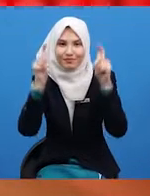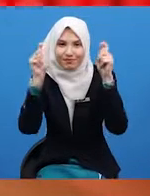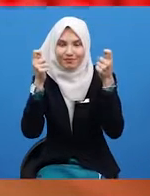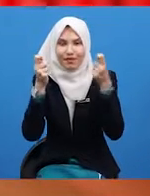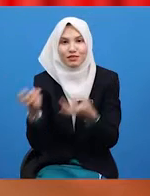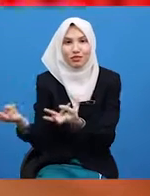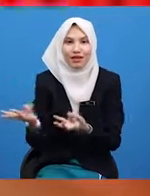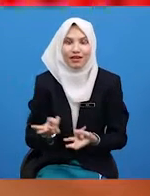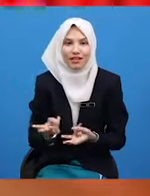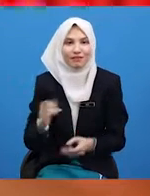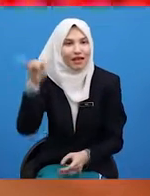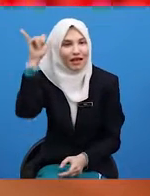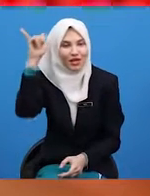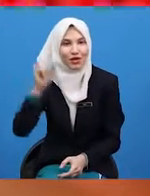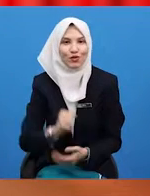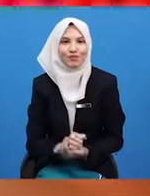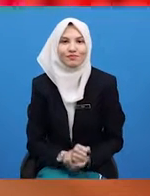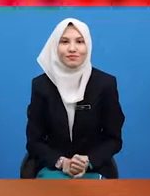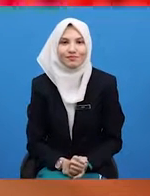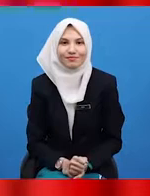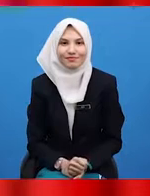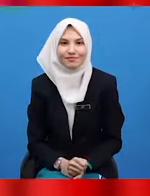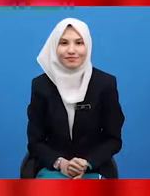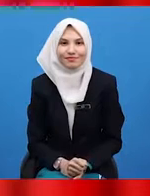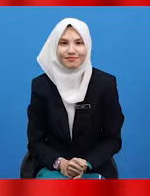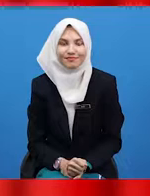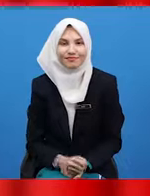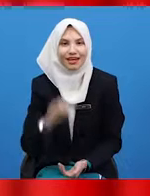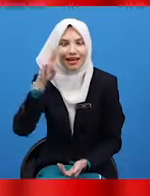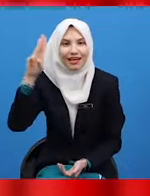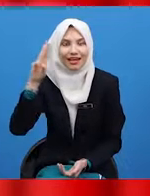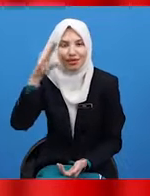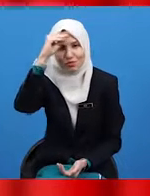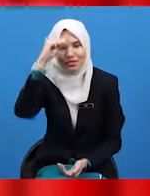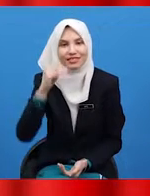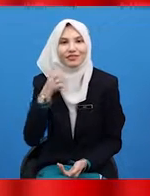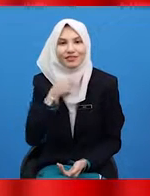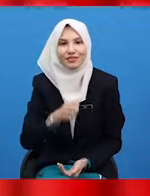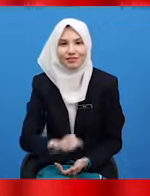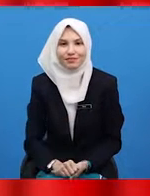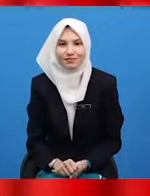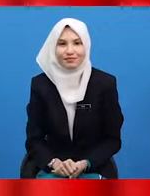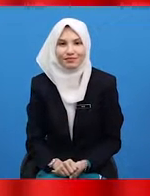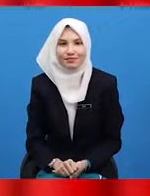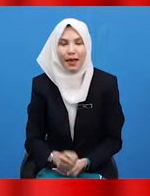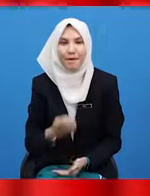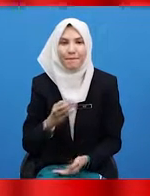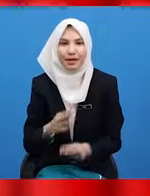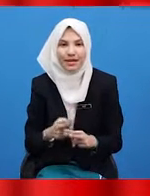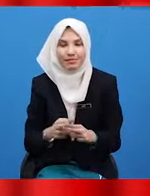welcome YOLO! Hello boys and girls! My name is